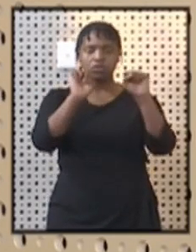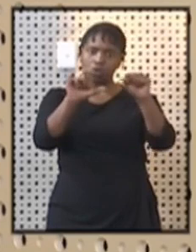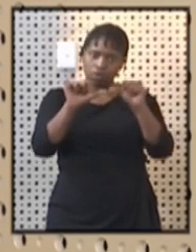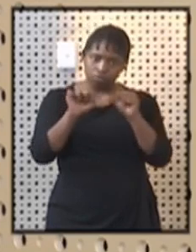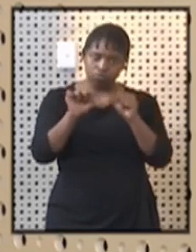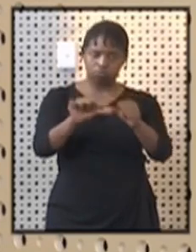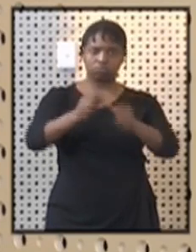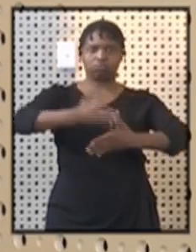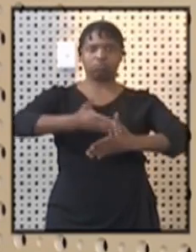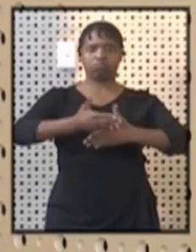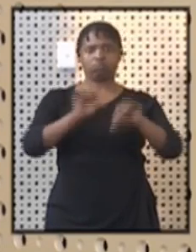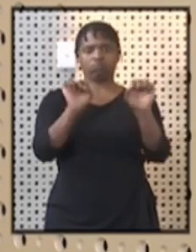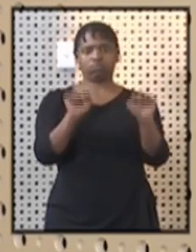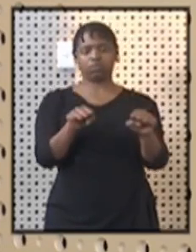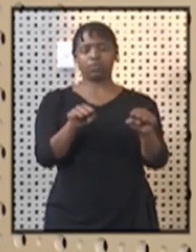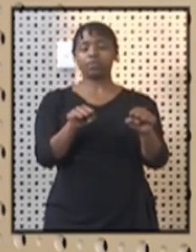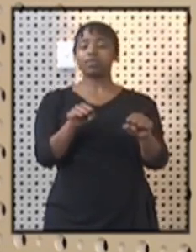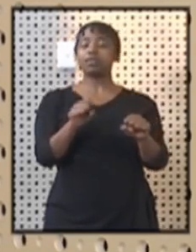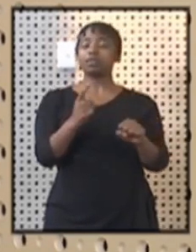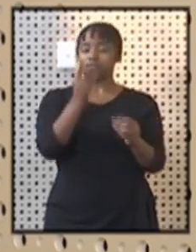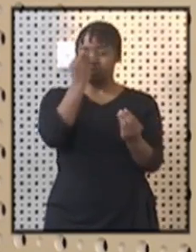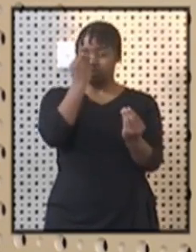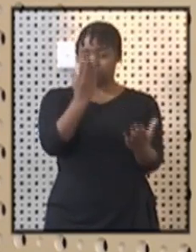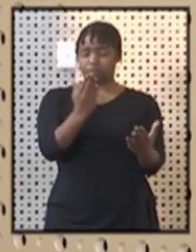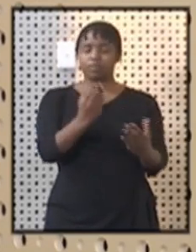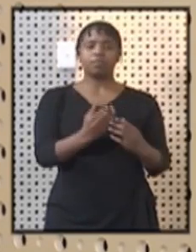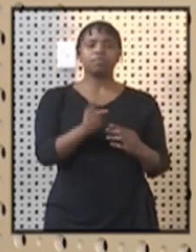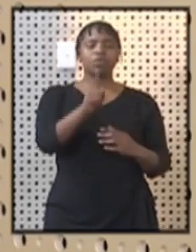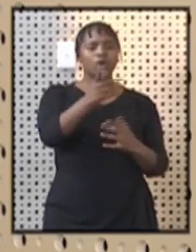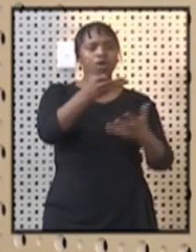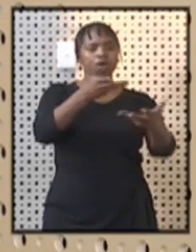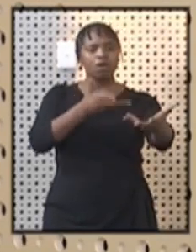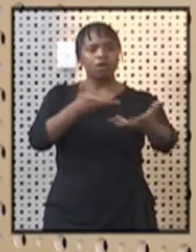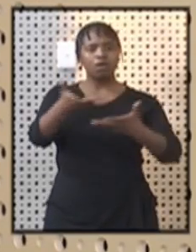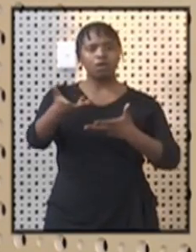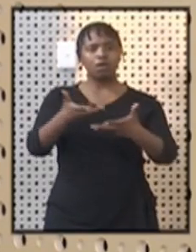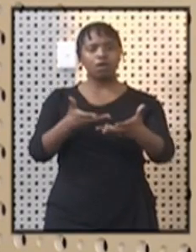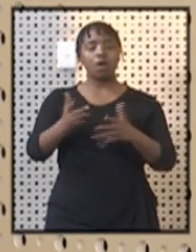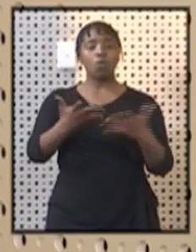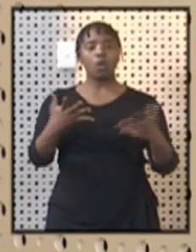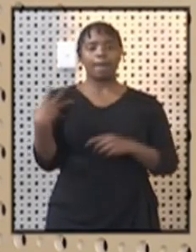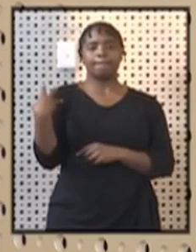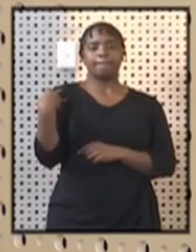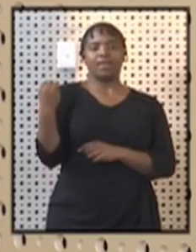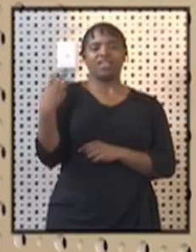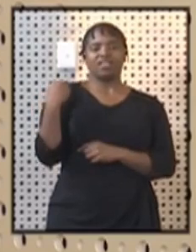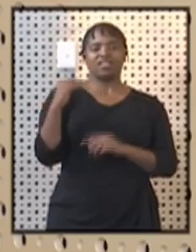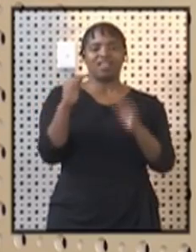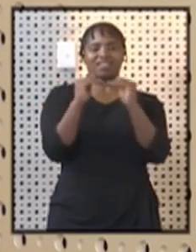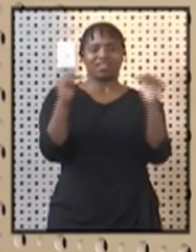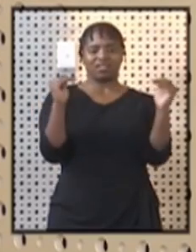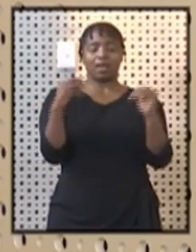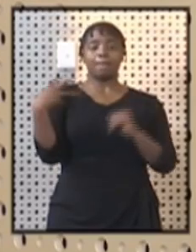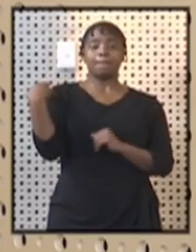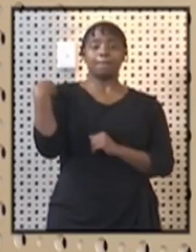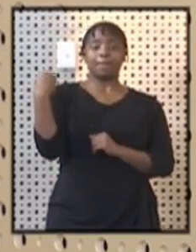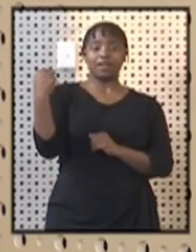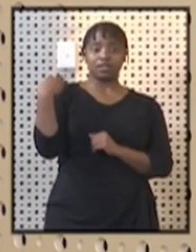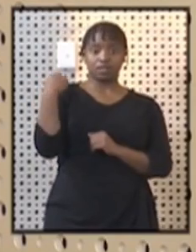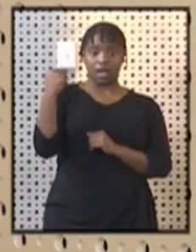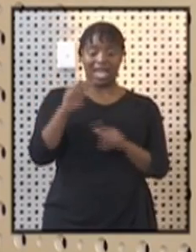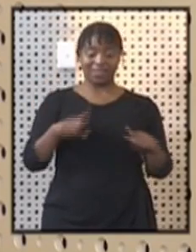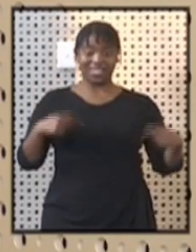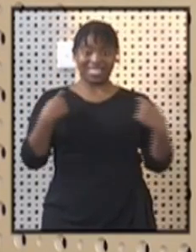recovery going forward. I must indicate these interactions are at a ministerial level. So it is the minister with the delegation